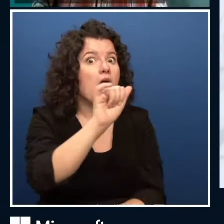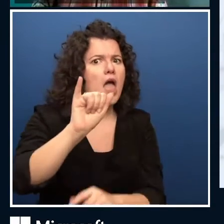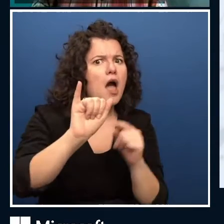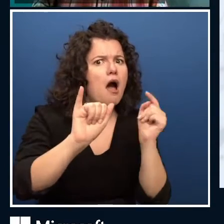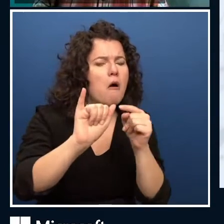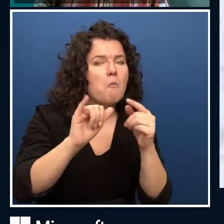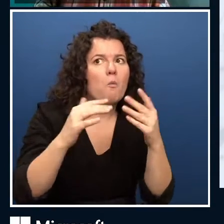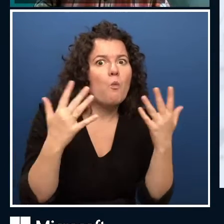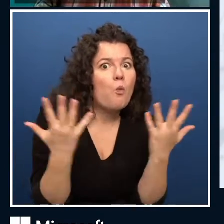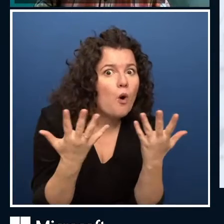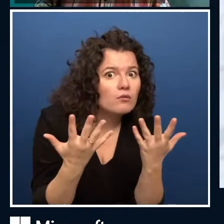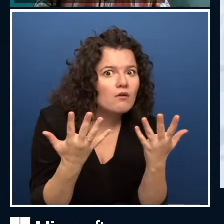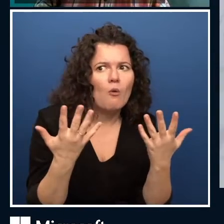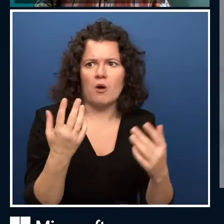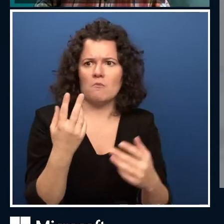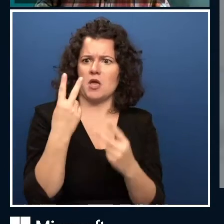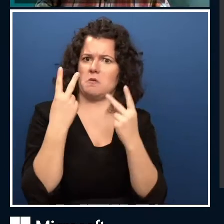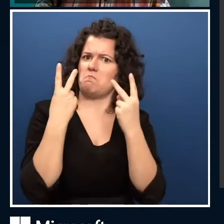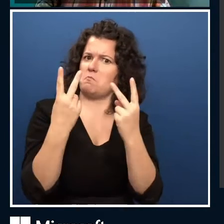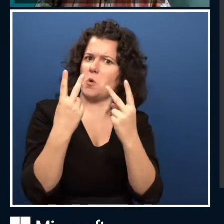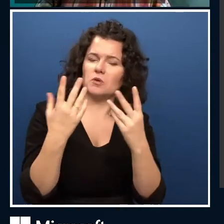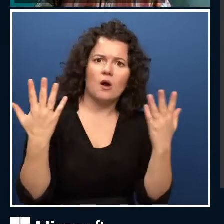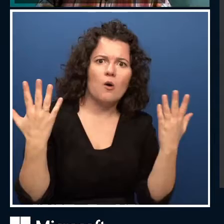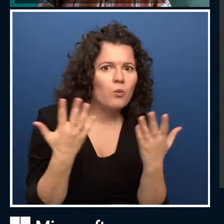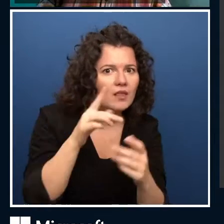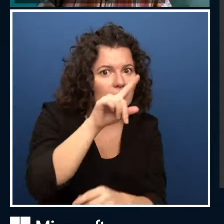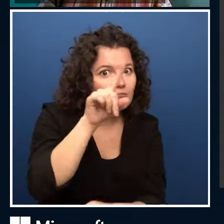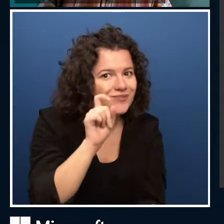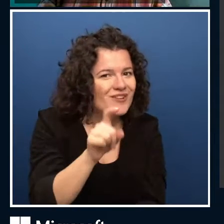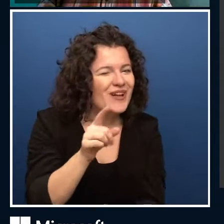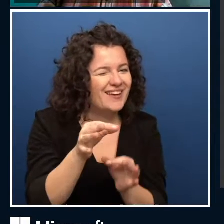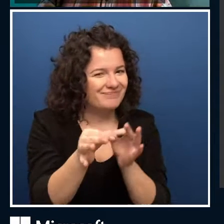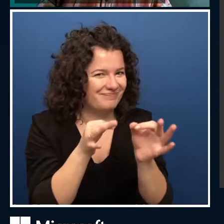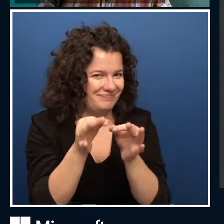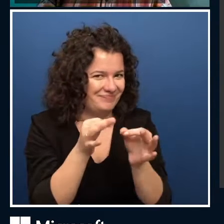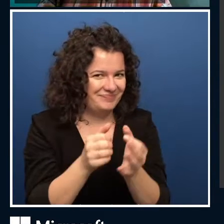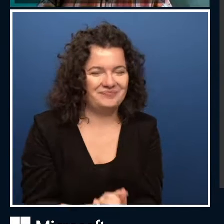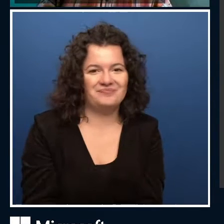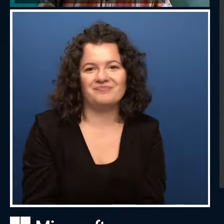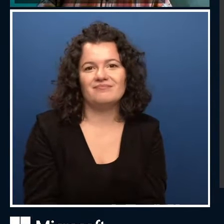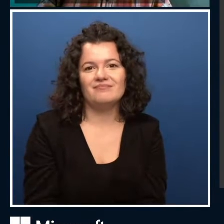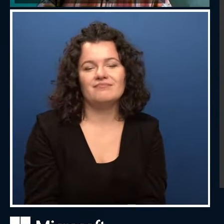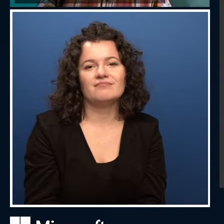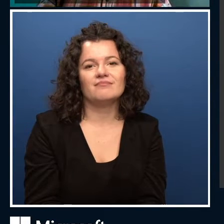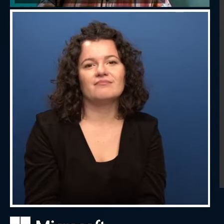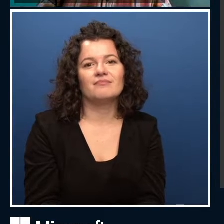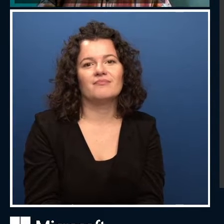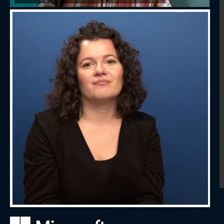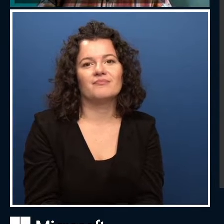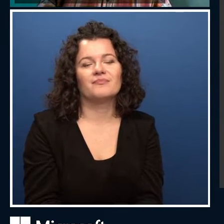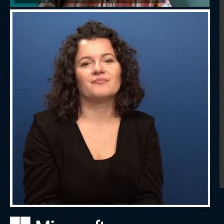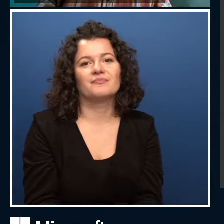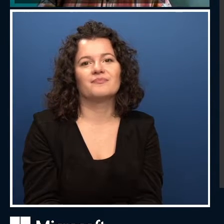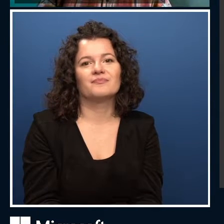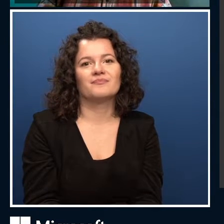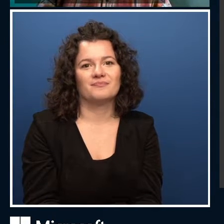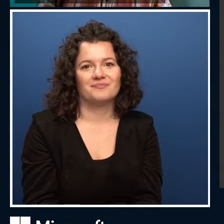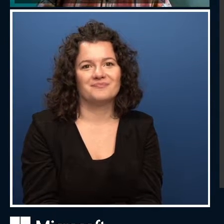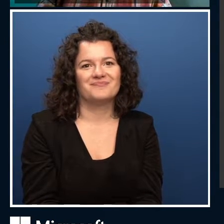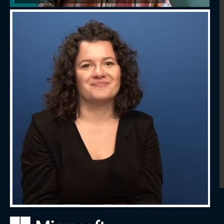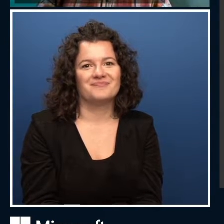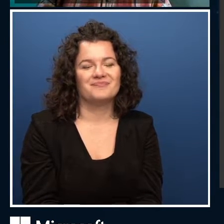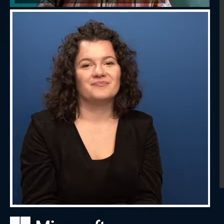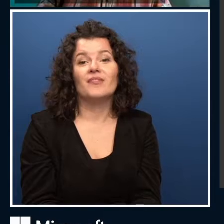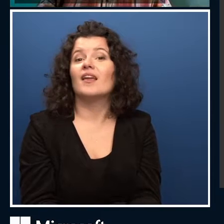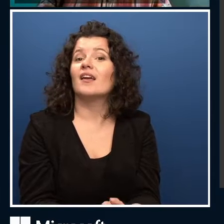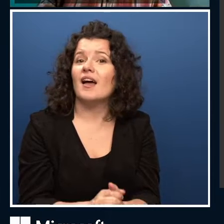senses. So if we take a look at some of the rules. So we are going to be with each other, hopefully all day or